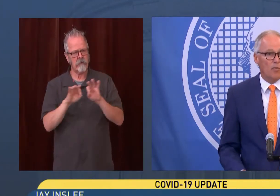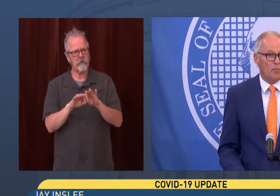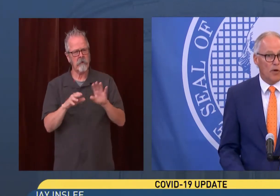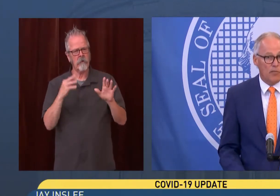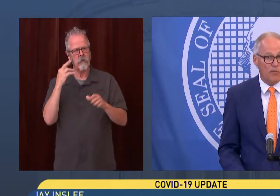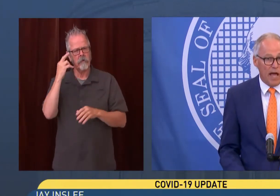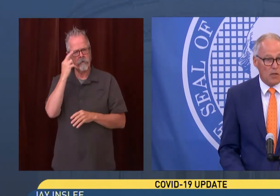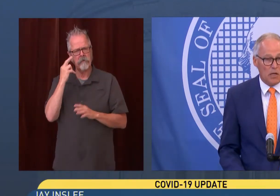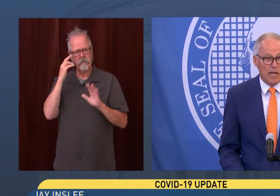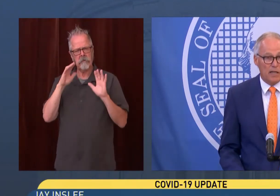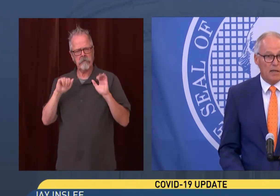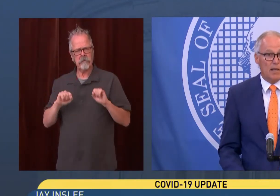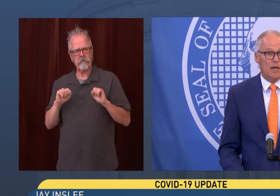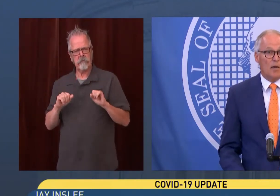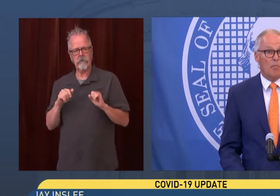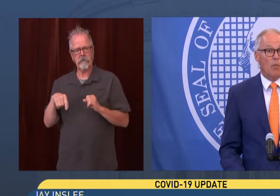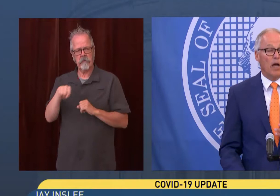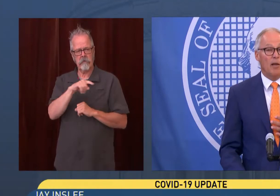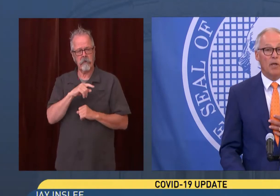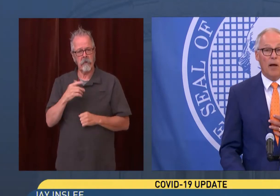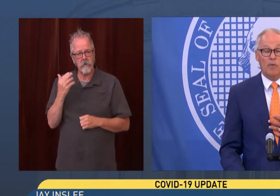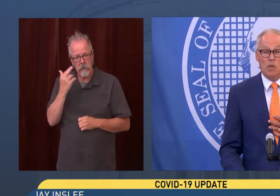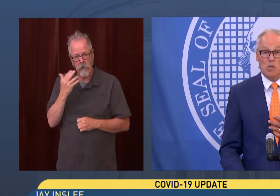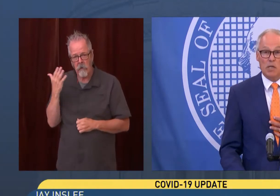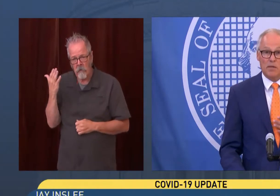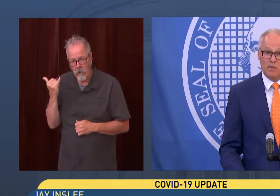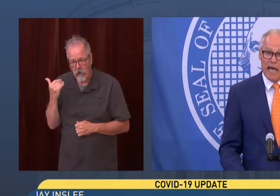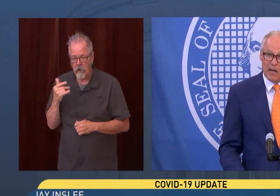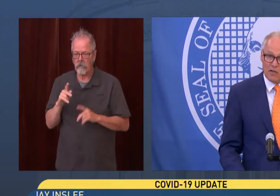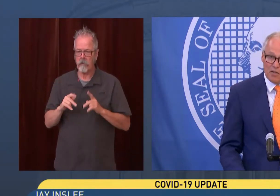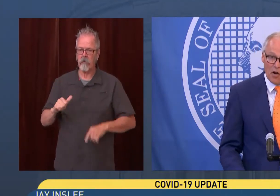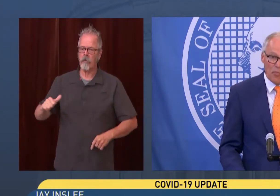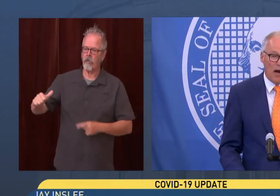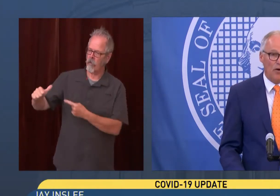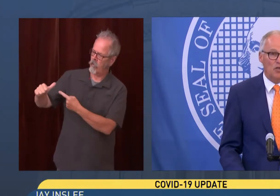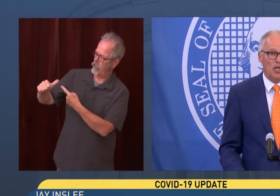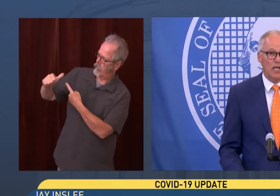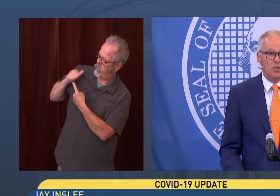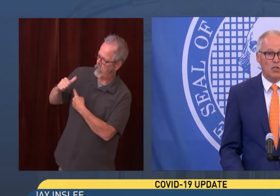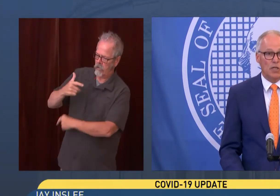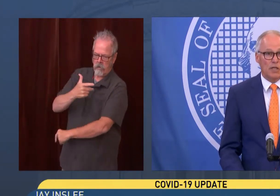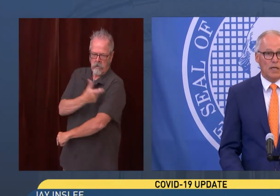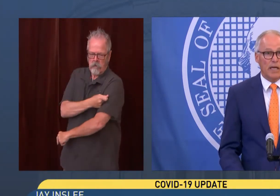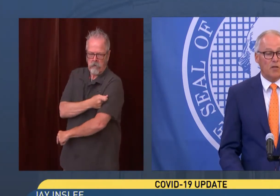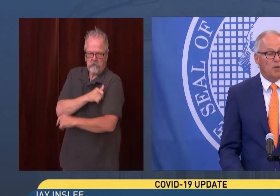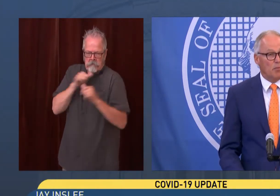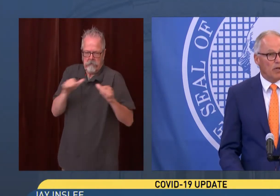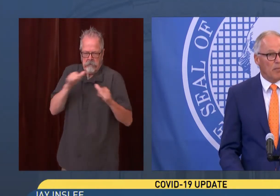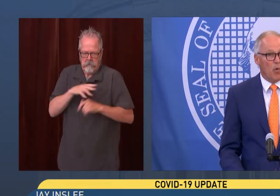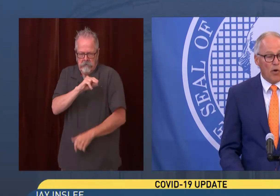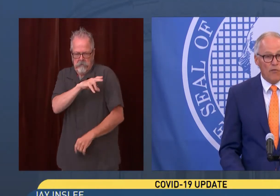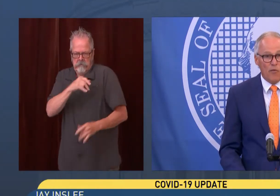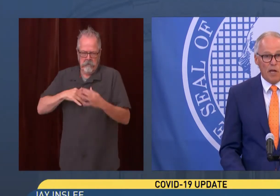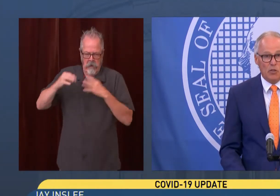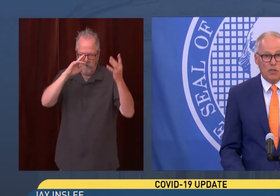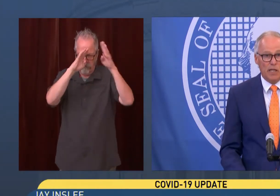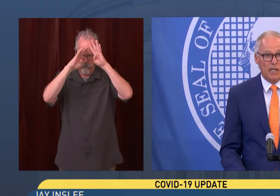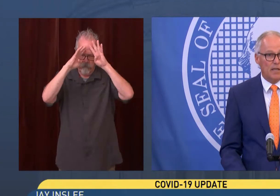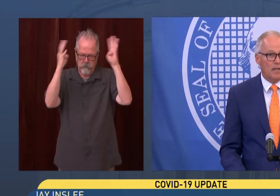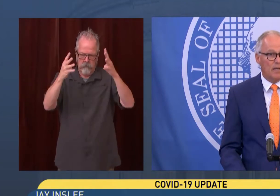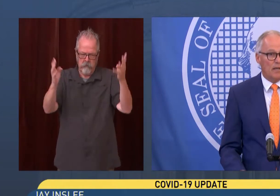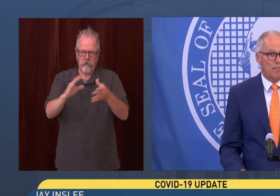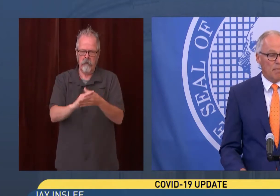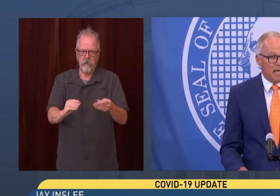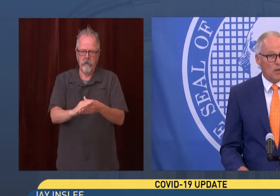not enough people have been vaccinated. But we ought to be optimistic that that is in our power to change. As people get more information,